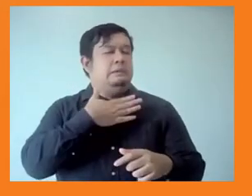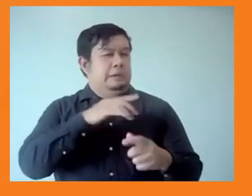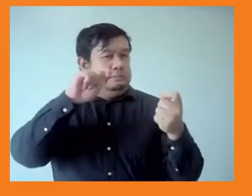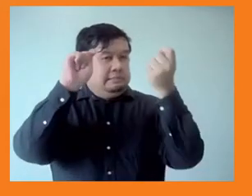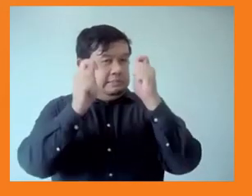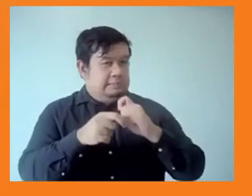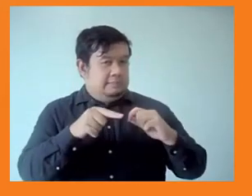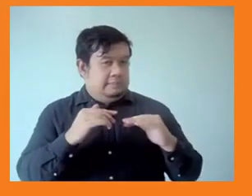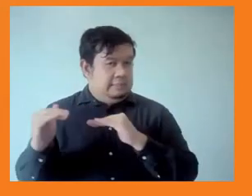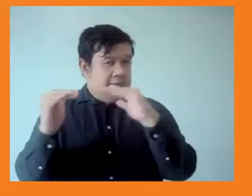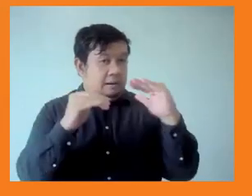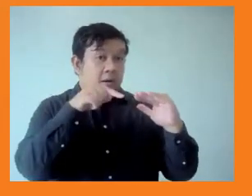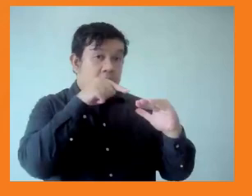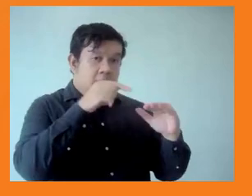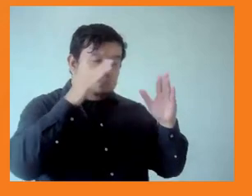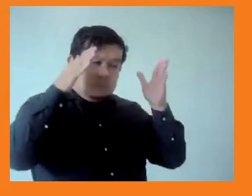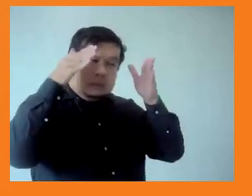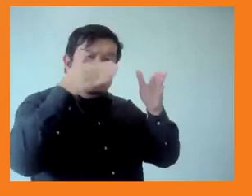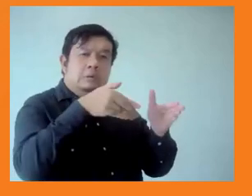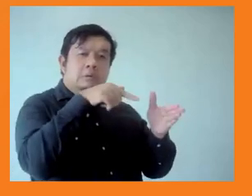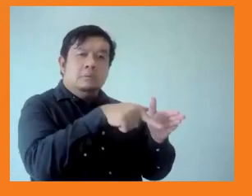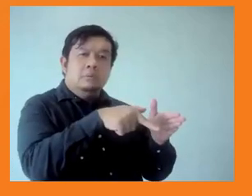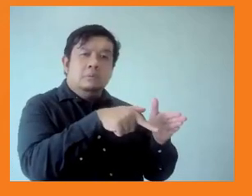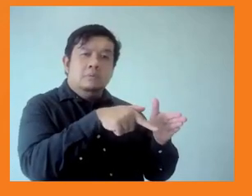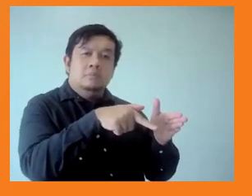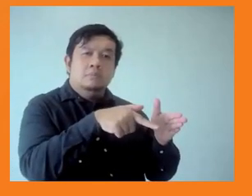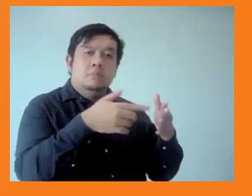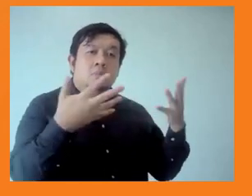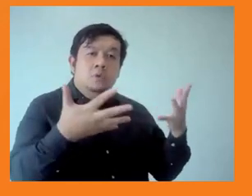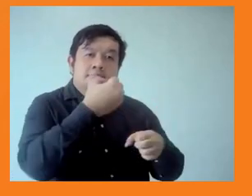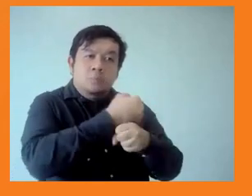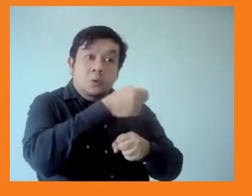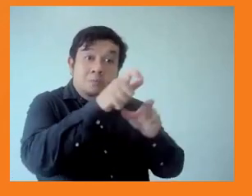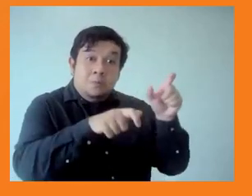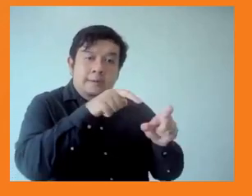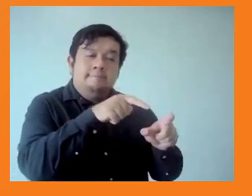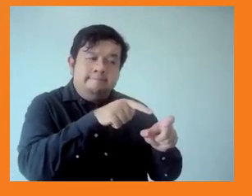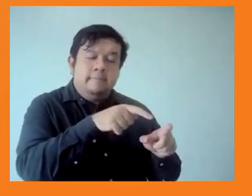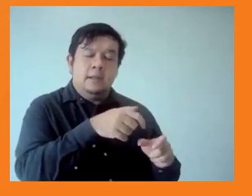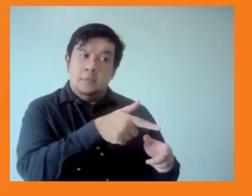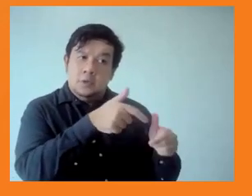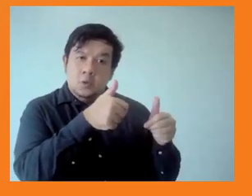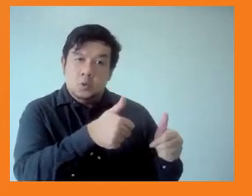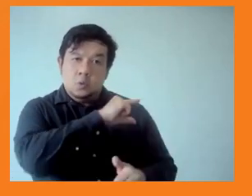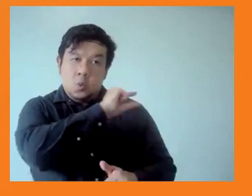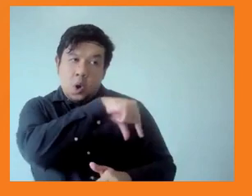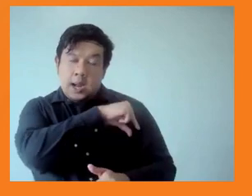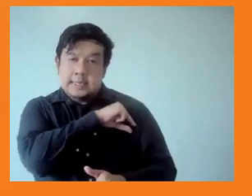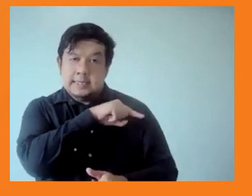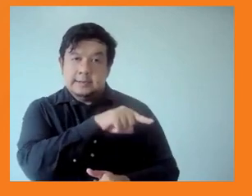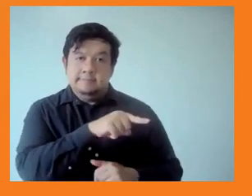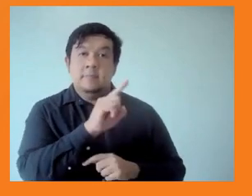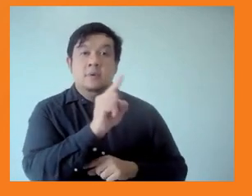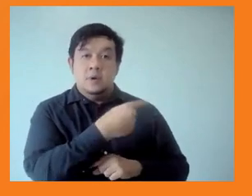also to have a move towards qualitative approaches. So not just numbers, but also people's experiences.